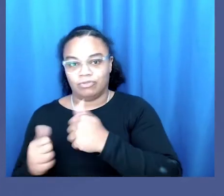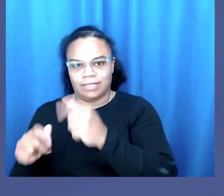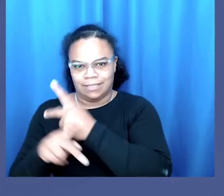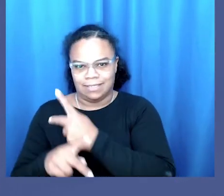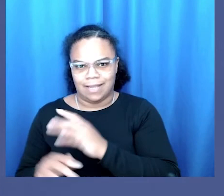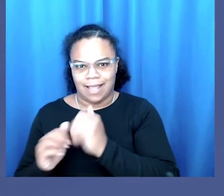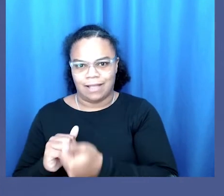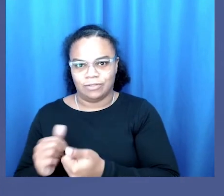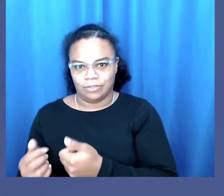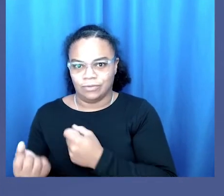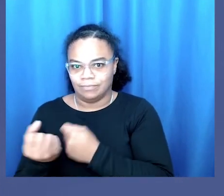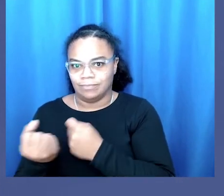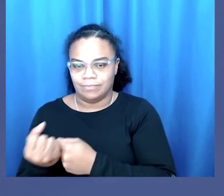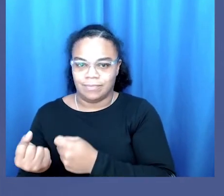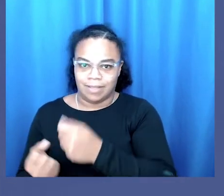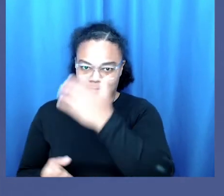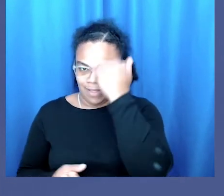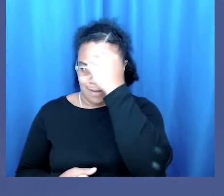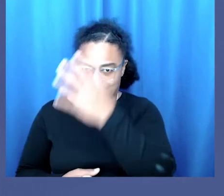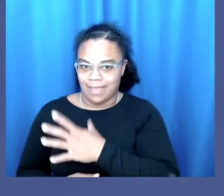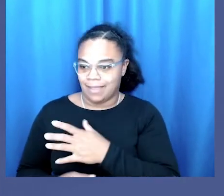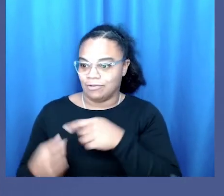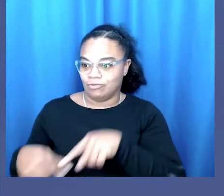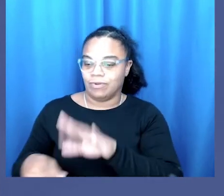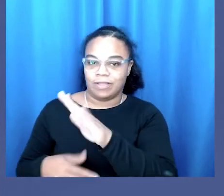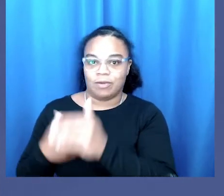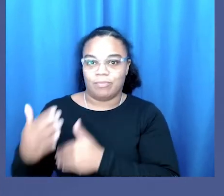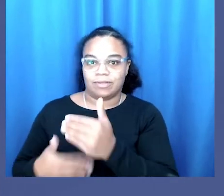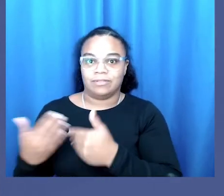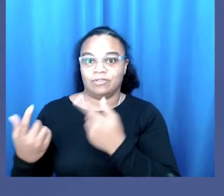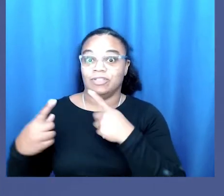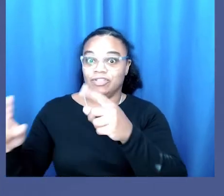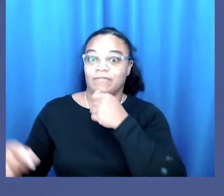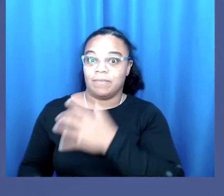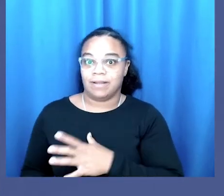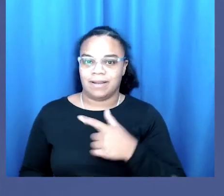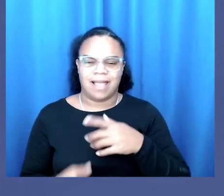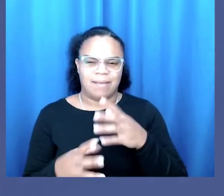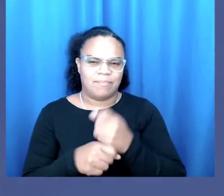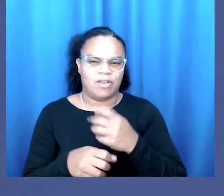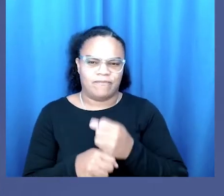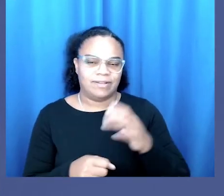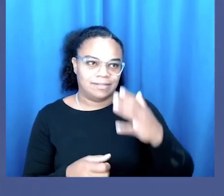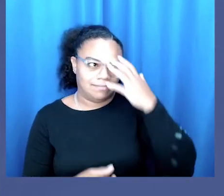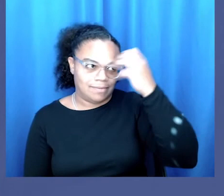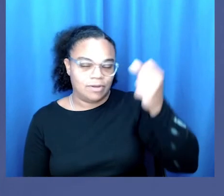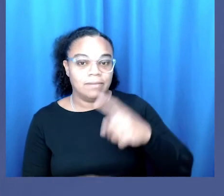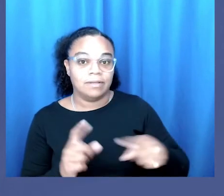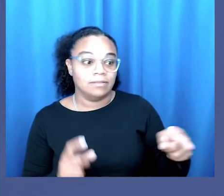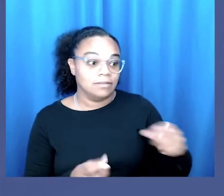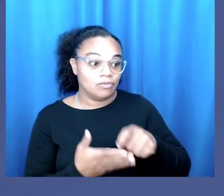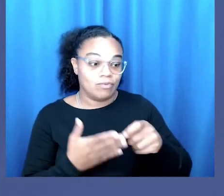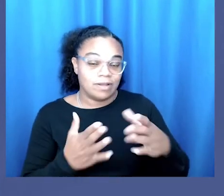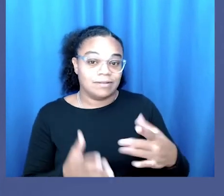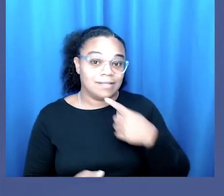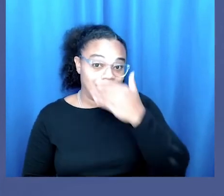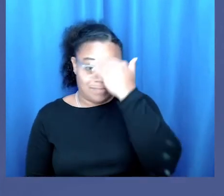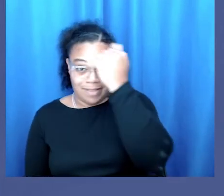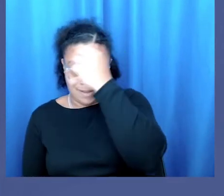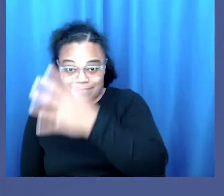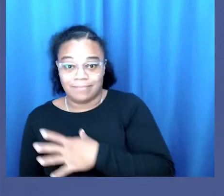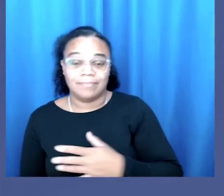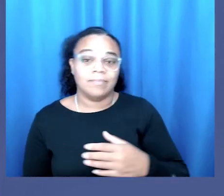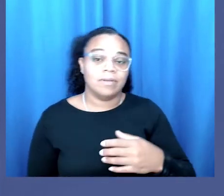black men in their quest to achieve womanhood. I'm paraphrasing from memory but the writer said that black women and white women